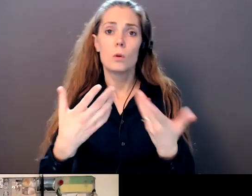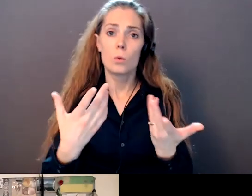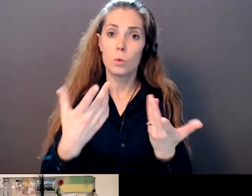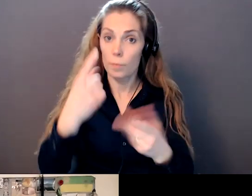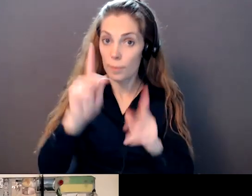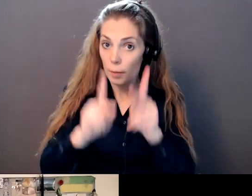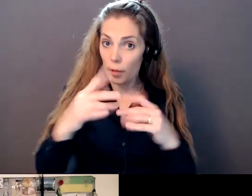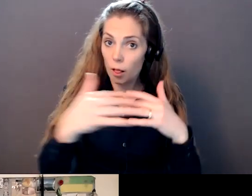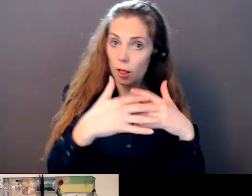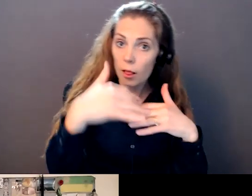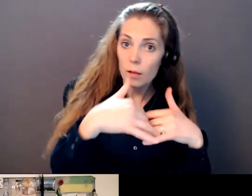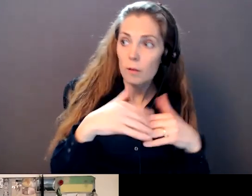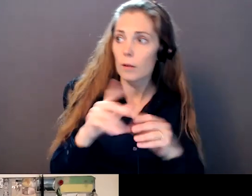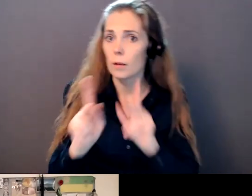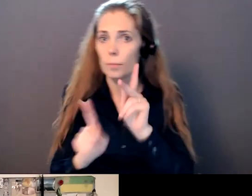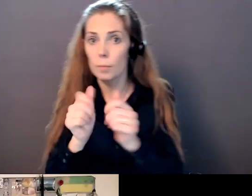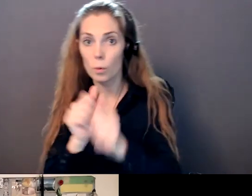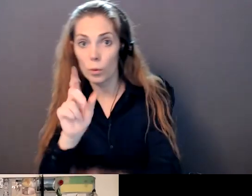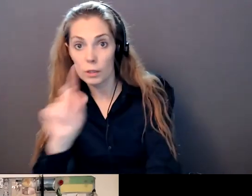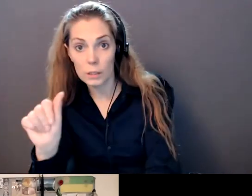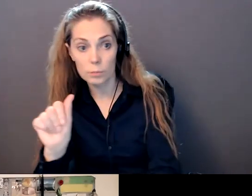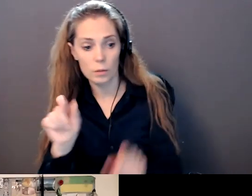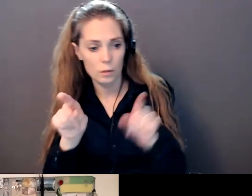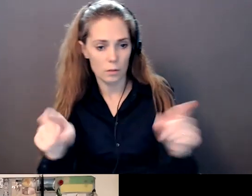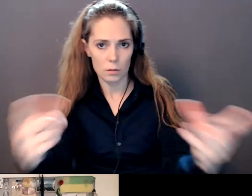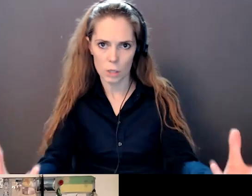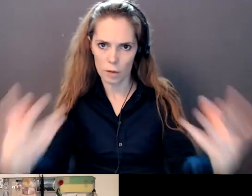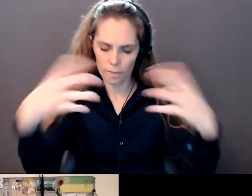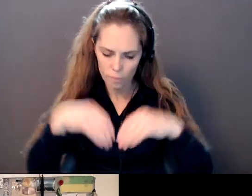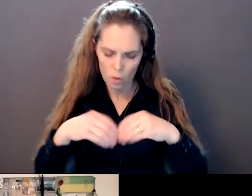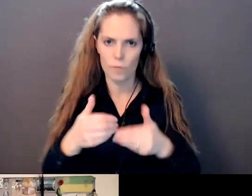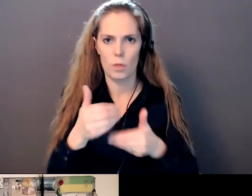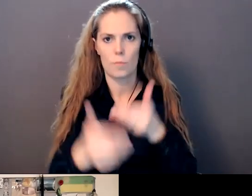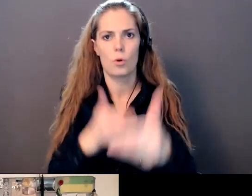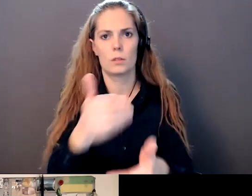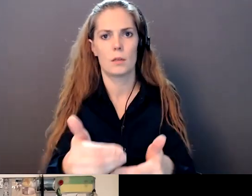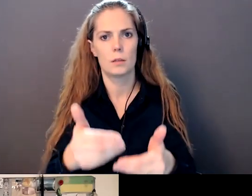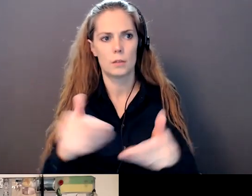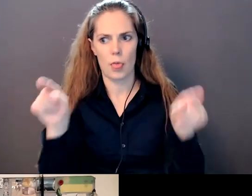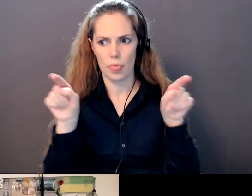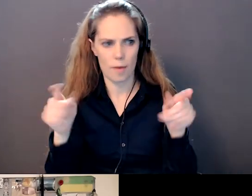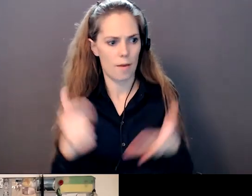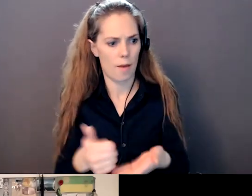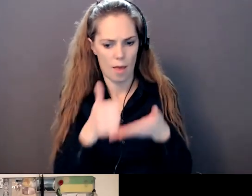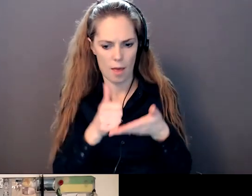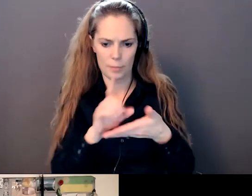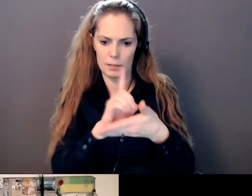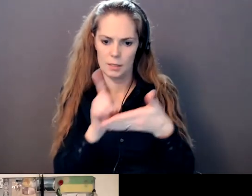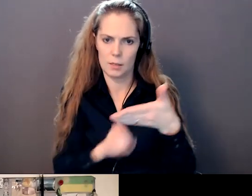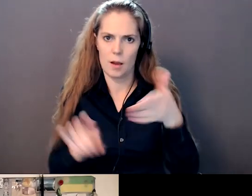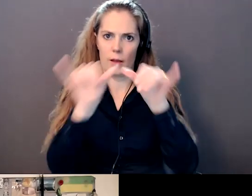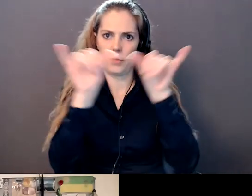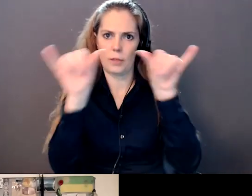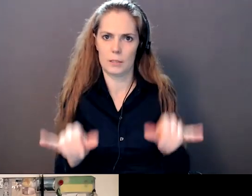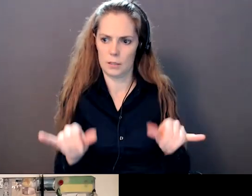process, and they help design the systems that we want them to live in. Because if we don't do that, it's never going to work out, it's never going to happen.